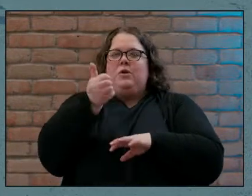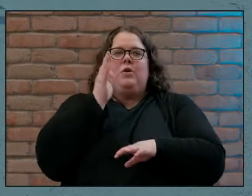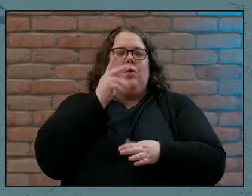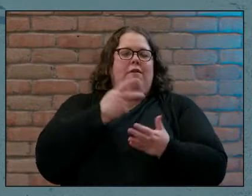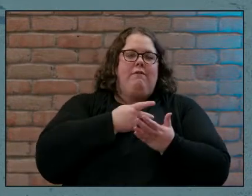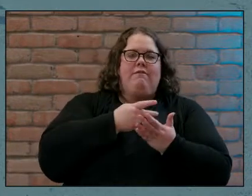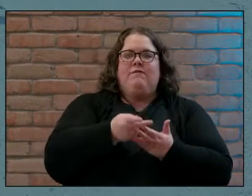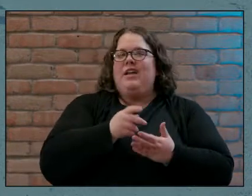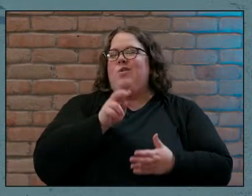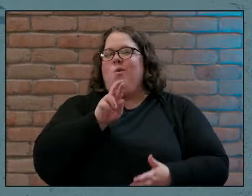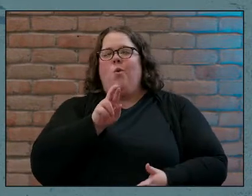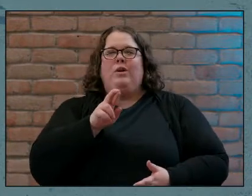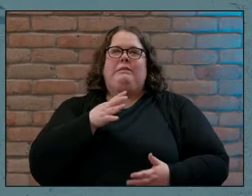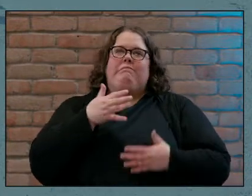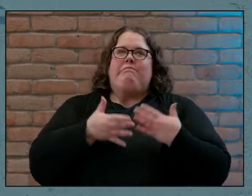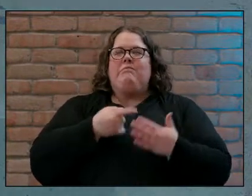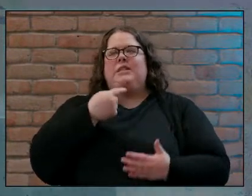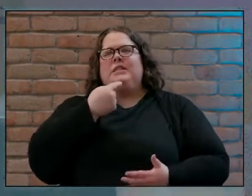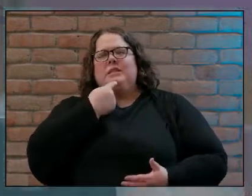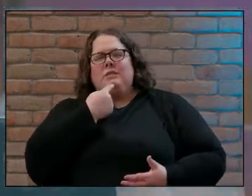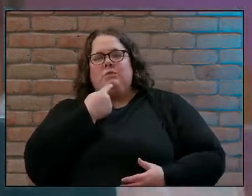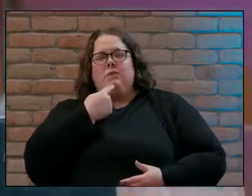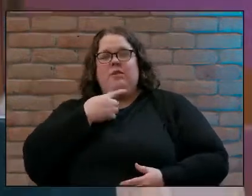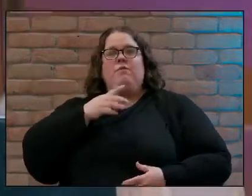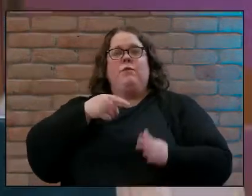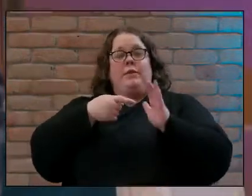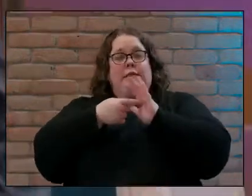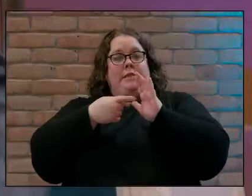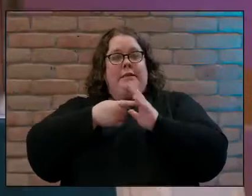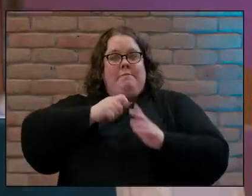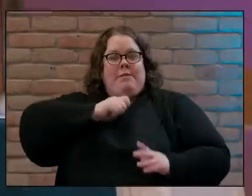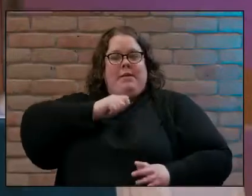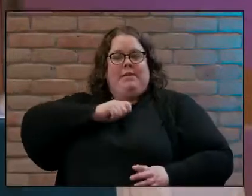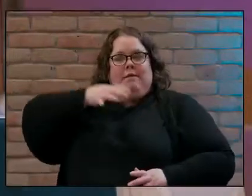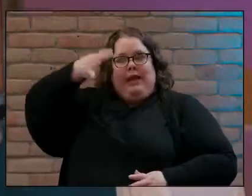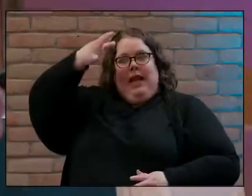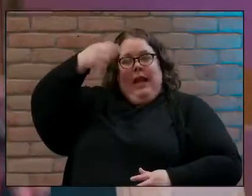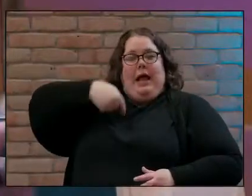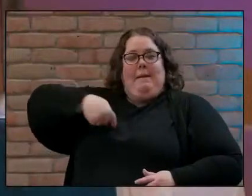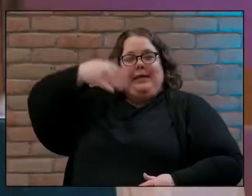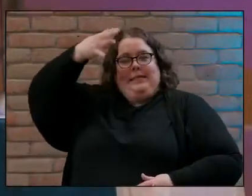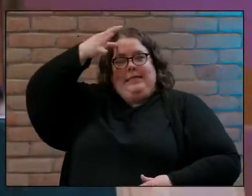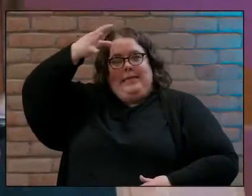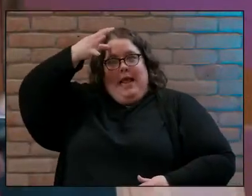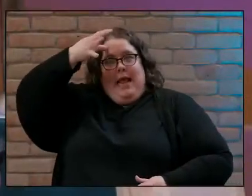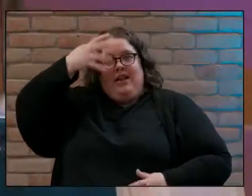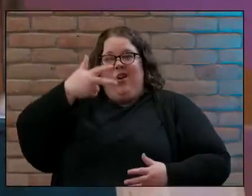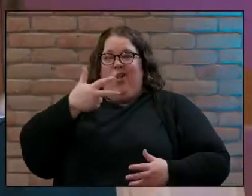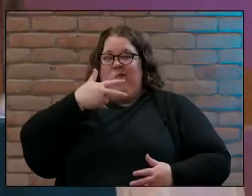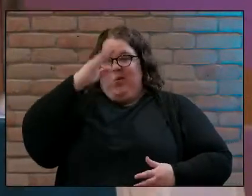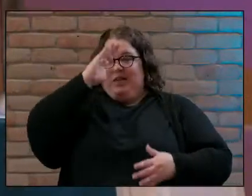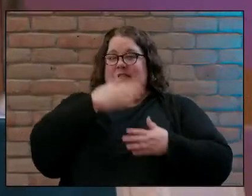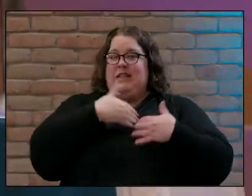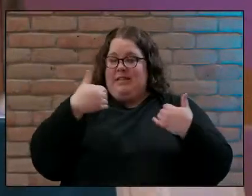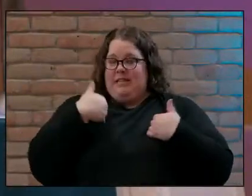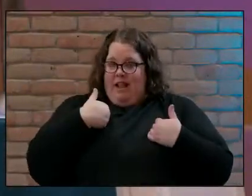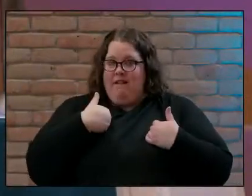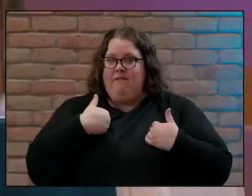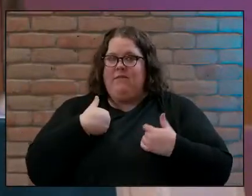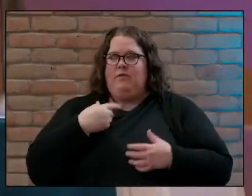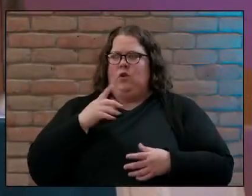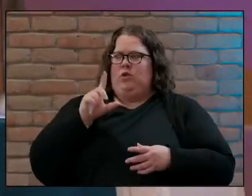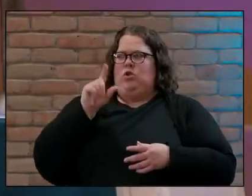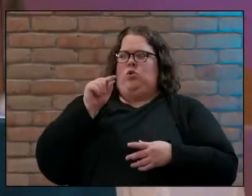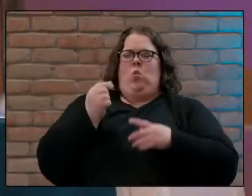here's an example I'm a dad I have three sons and for a lot of years 20 plus years my job